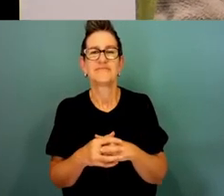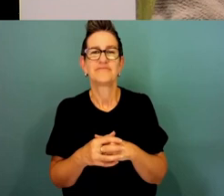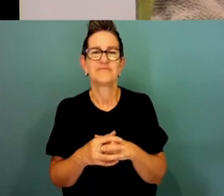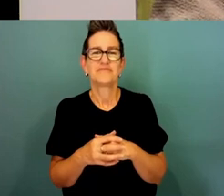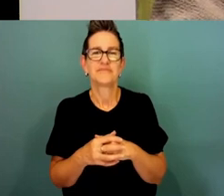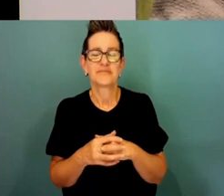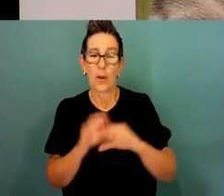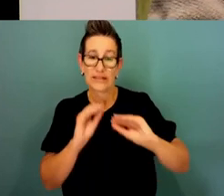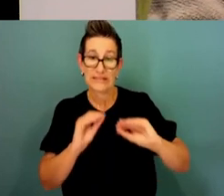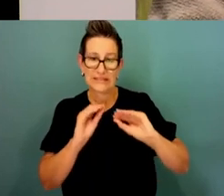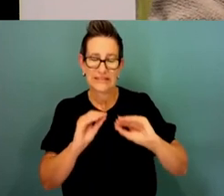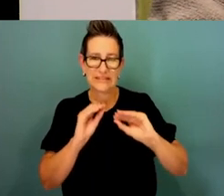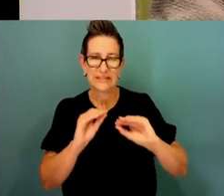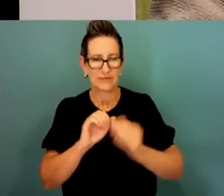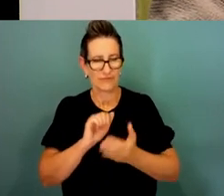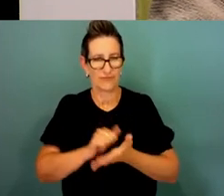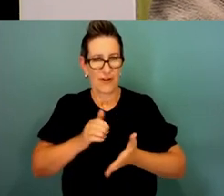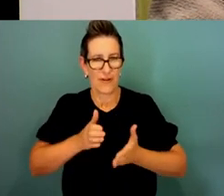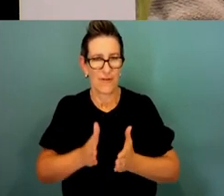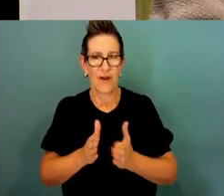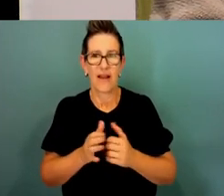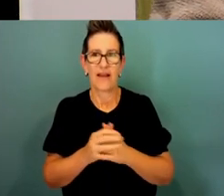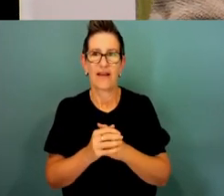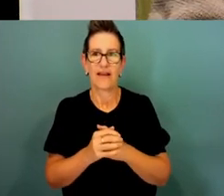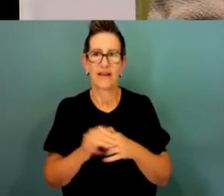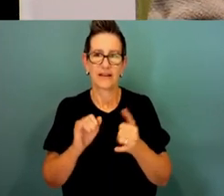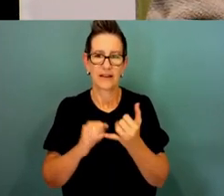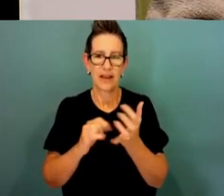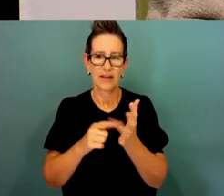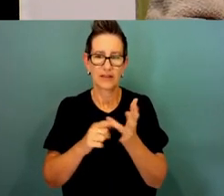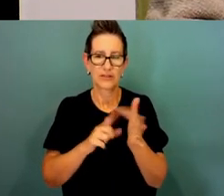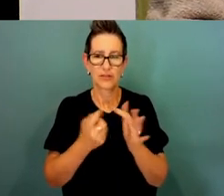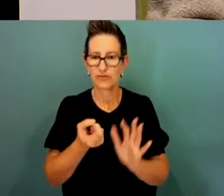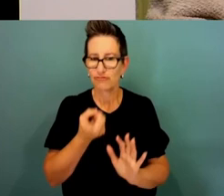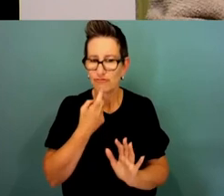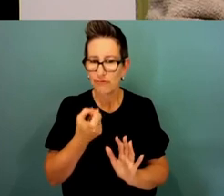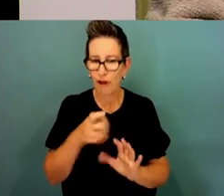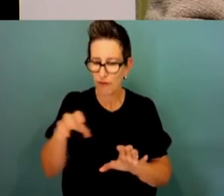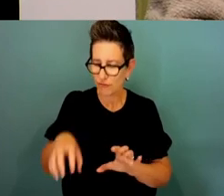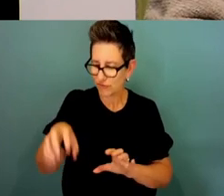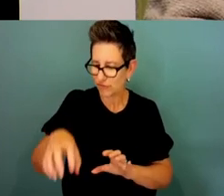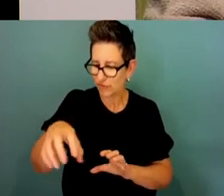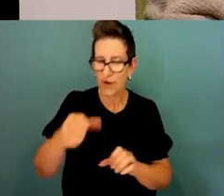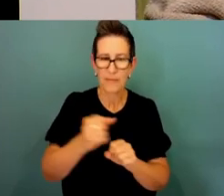So I teach them all about, you know, stone arrangements, burial sites and things like that so they don't impact those areas.